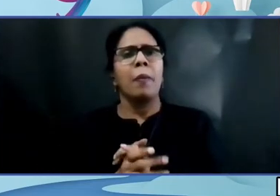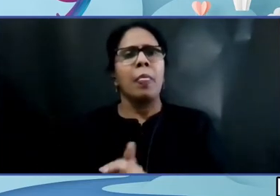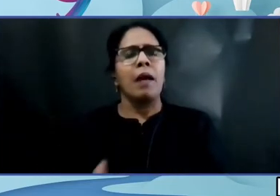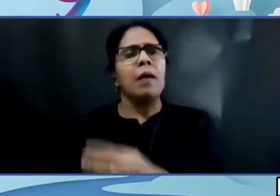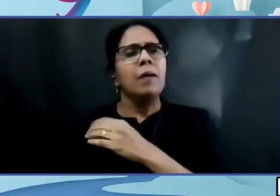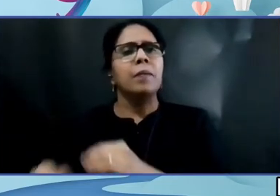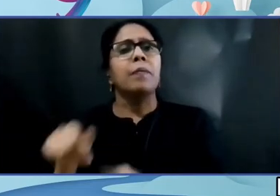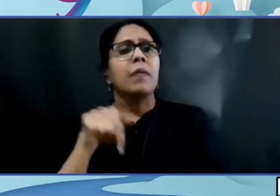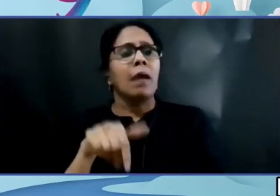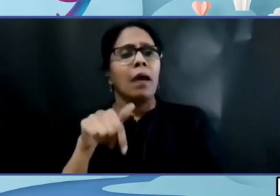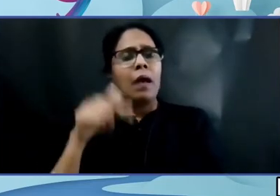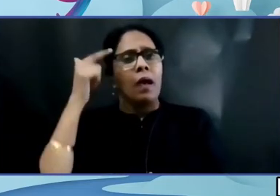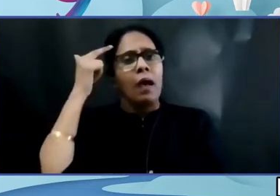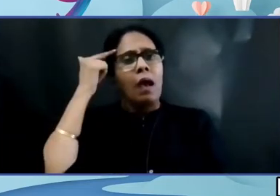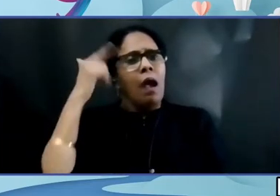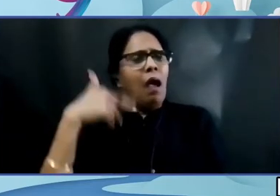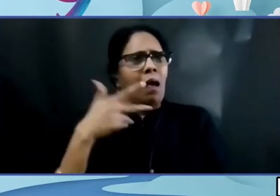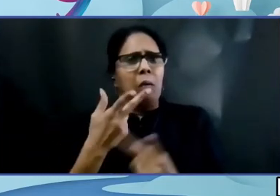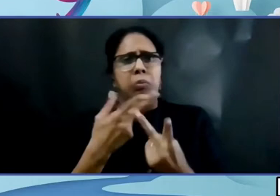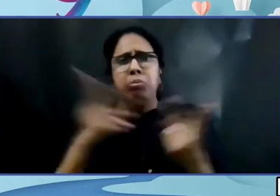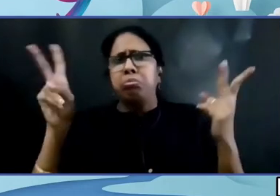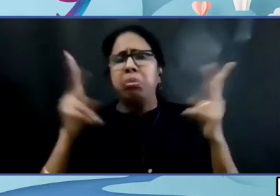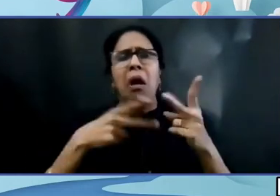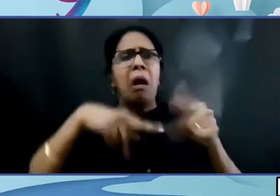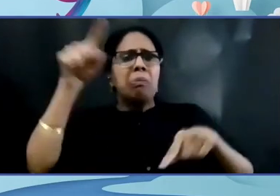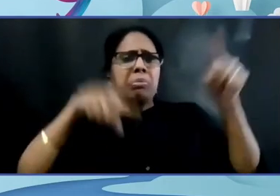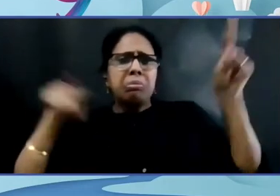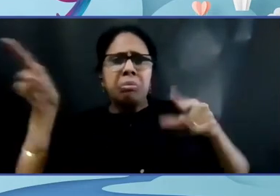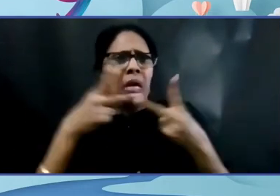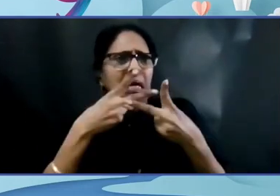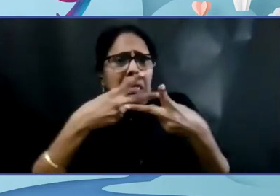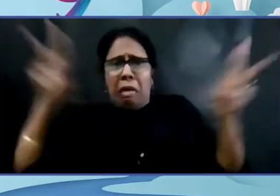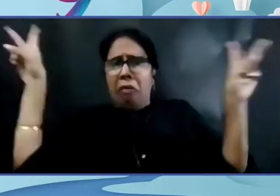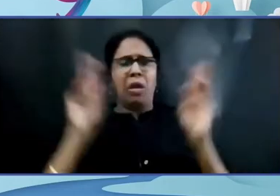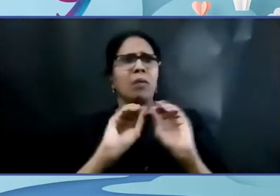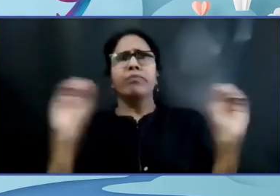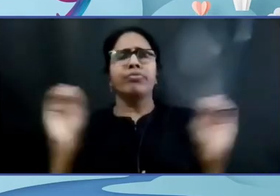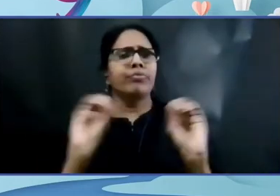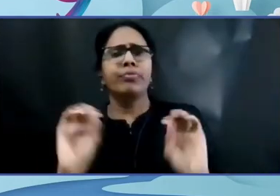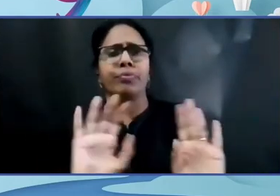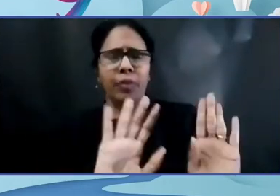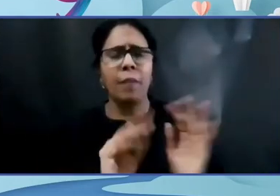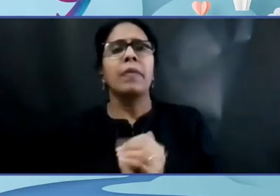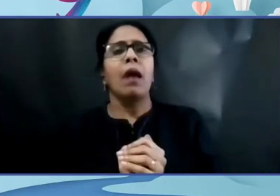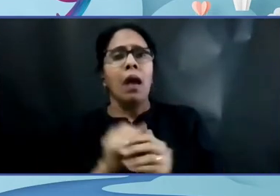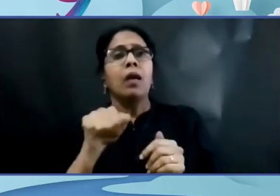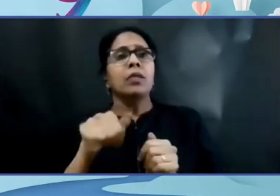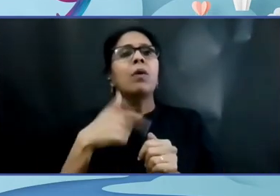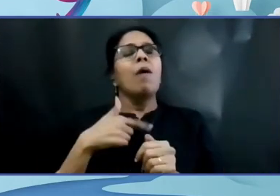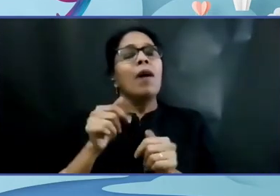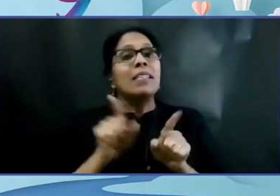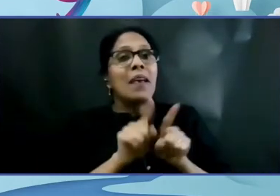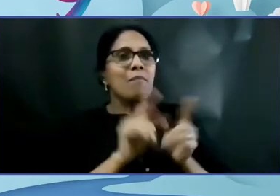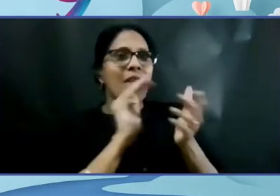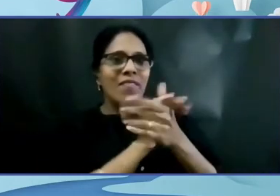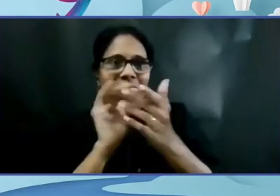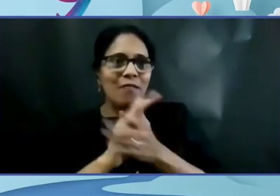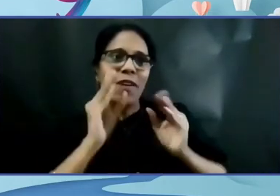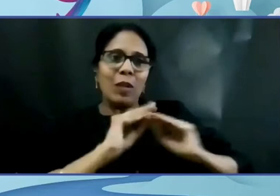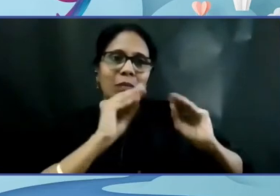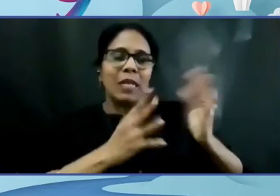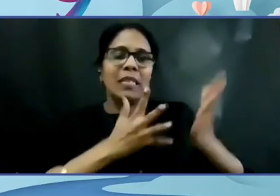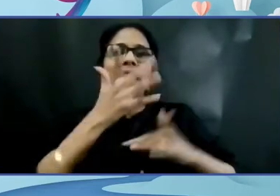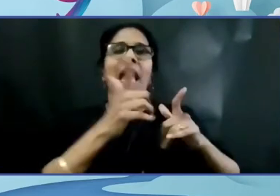I don't find a major difference between the others and my parents. I taught my friends sign language so that others couldn't understand